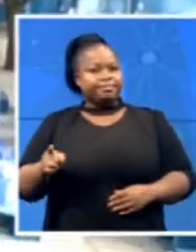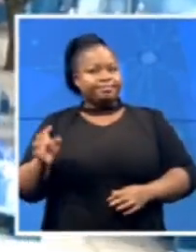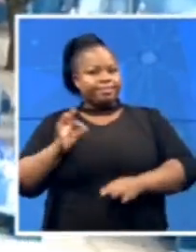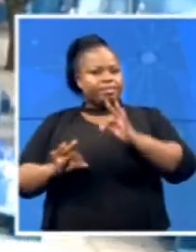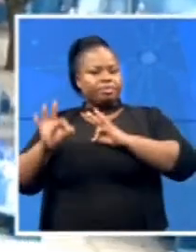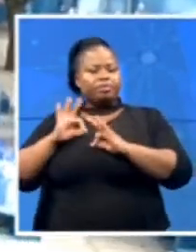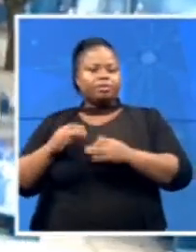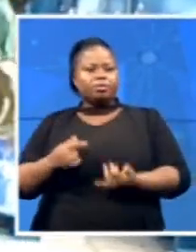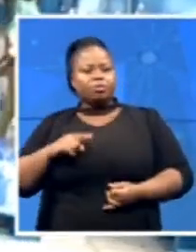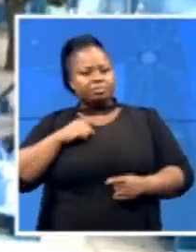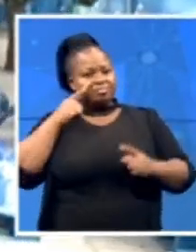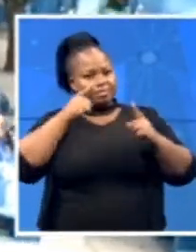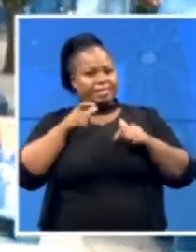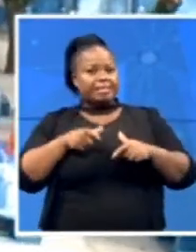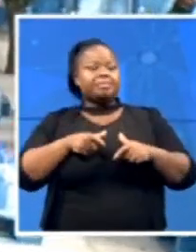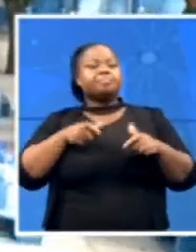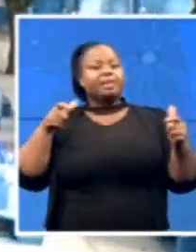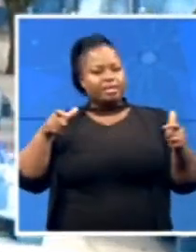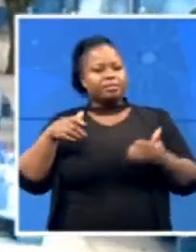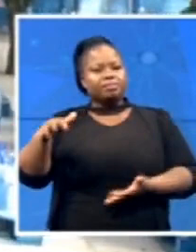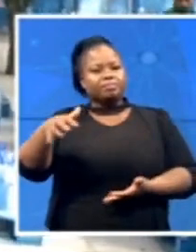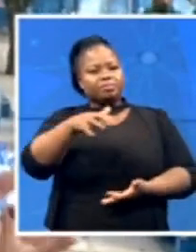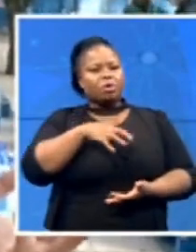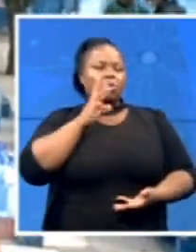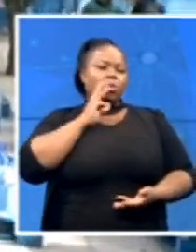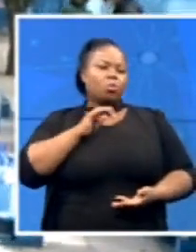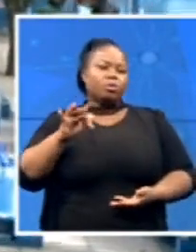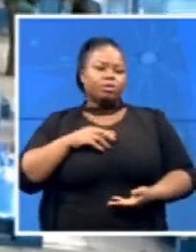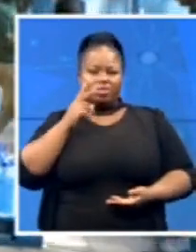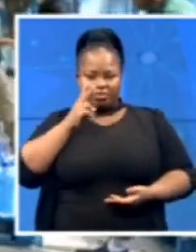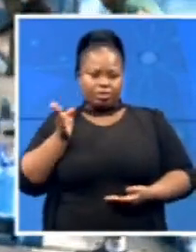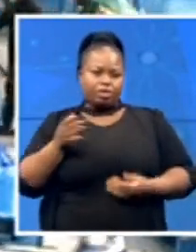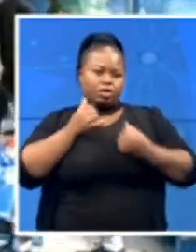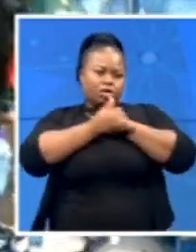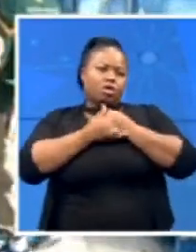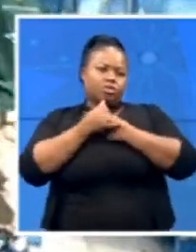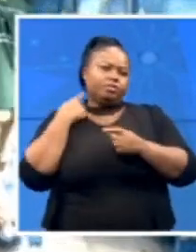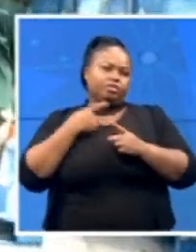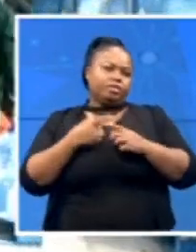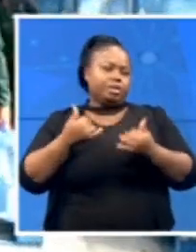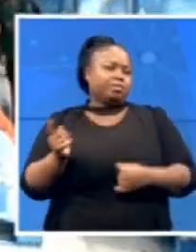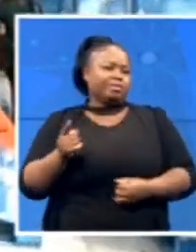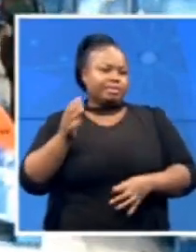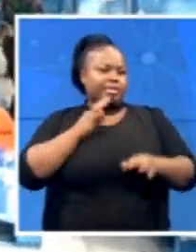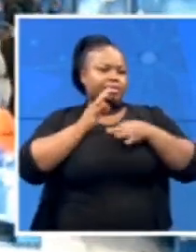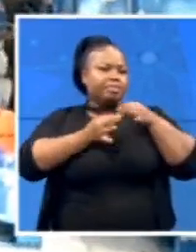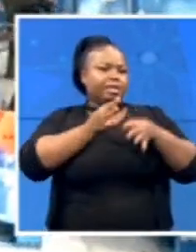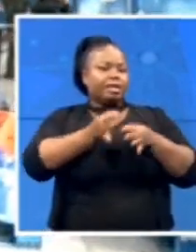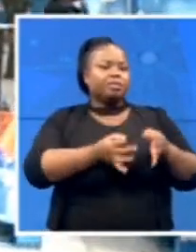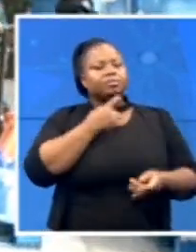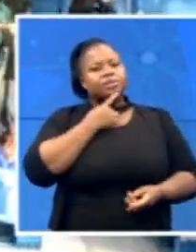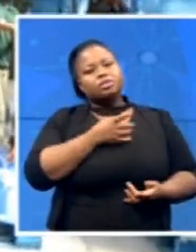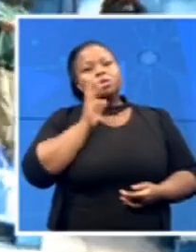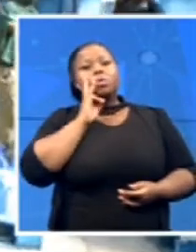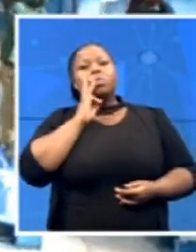collecting point for water we've seen in the country thus far. As he explained there, while there's lots of water in KwaZulu at the moment,